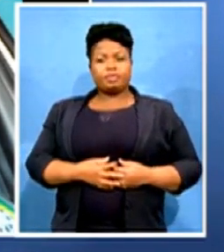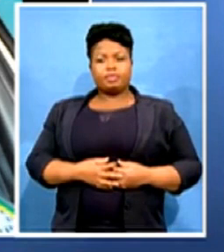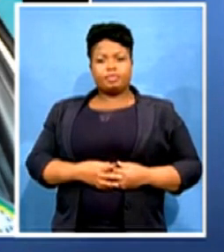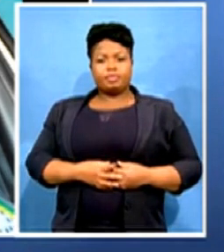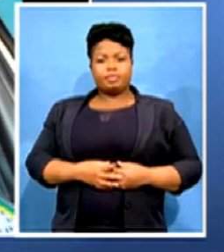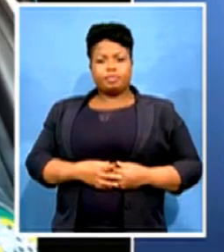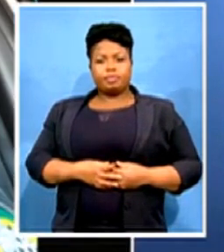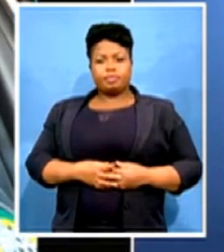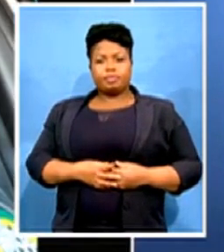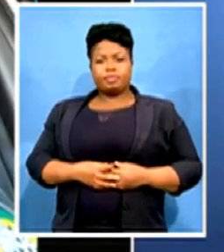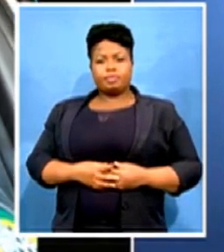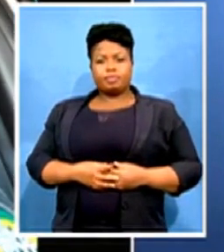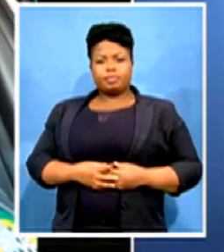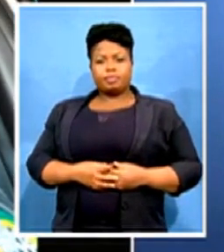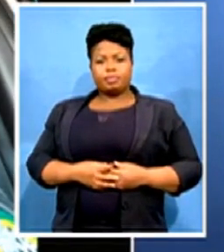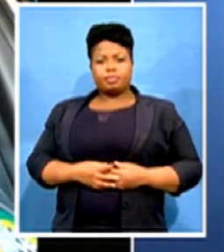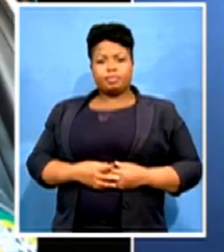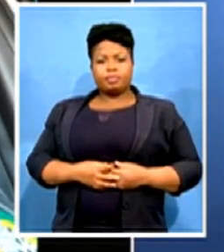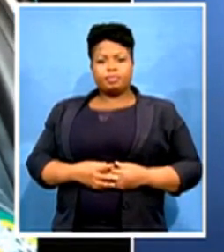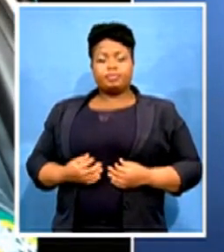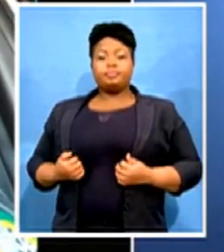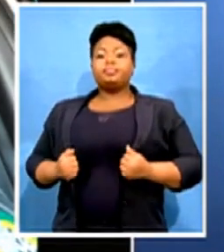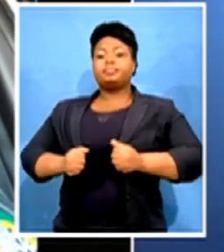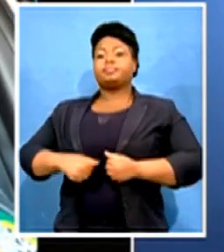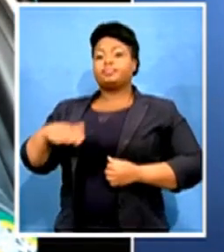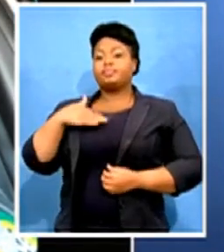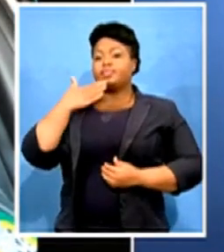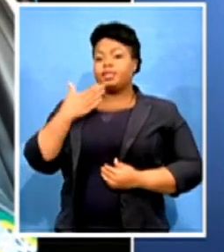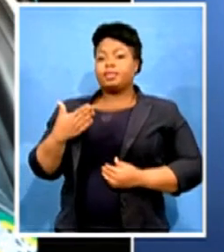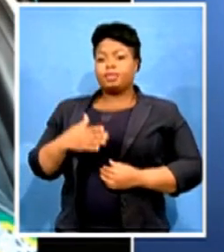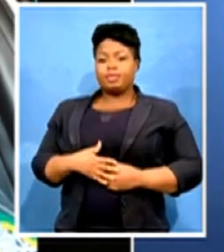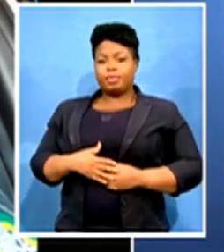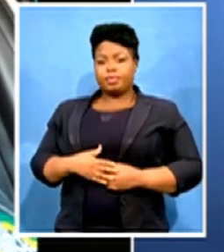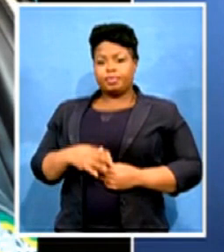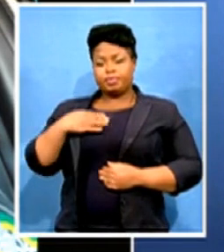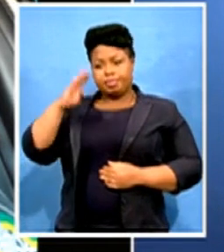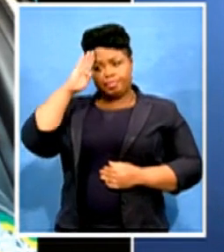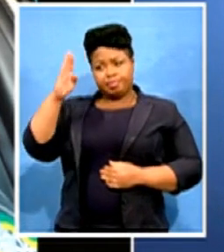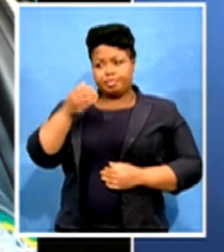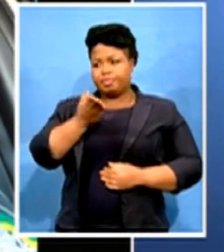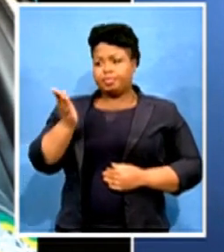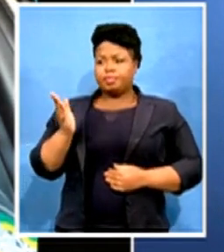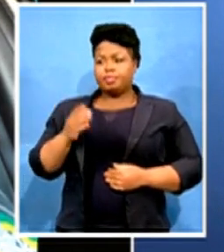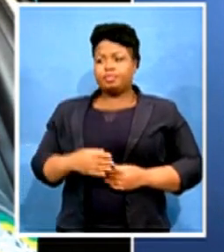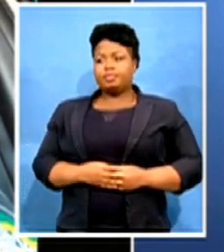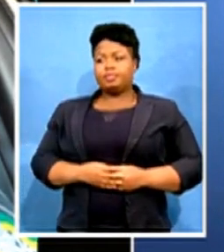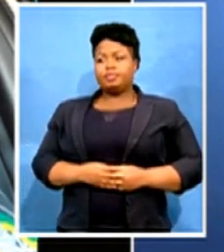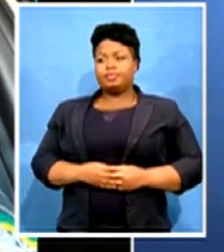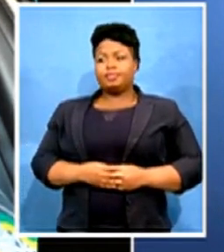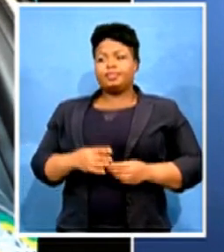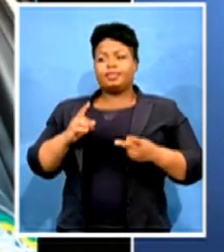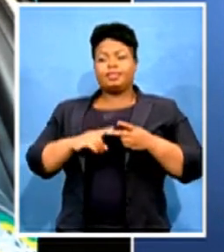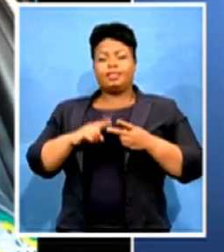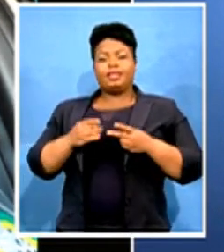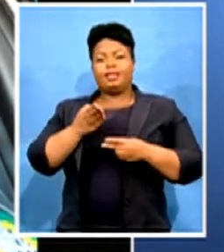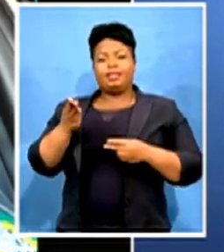Thank you. Let me greet all of you and the listeners. I must indicate that